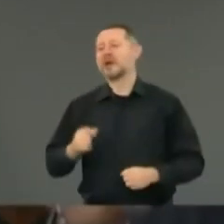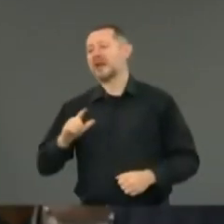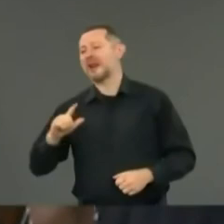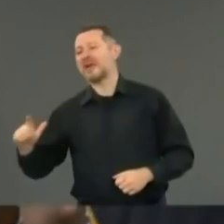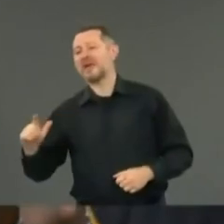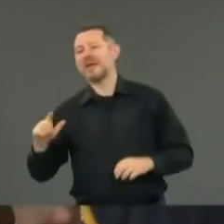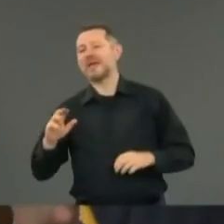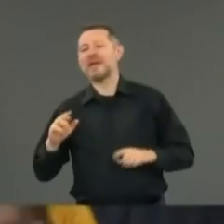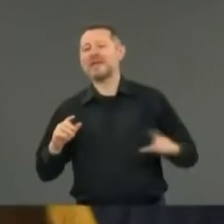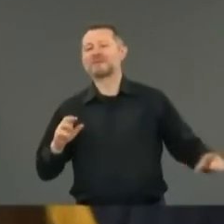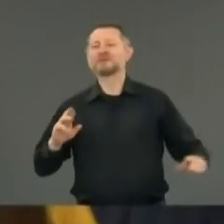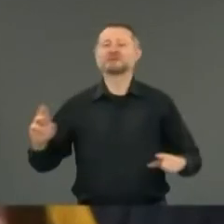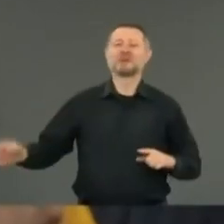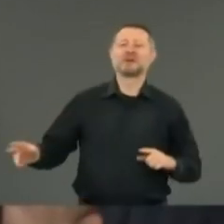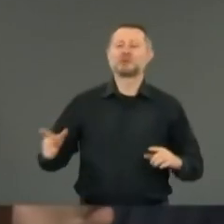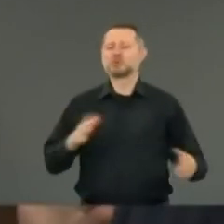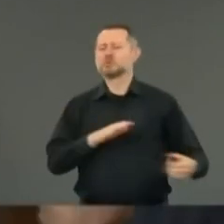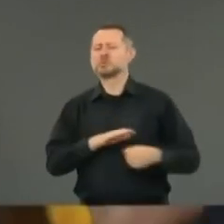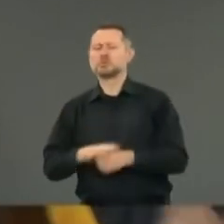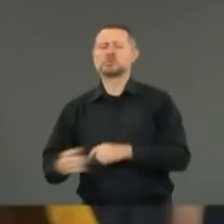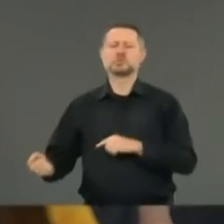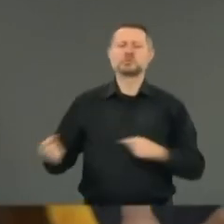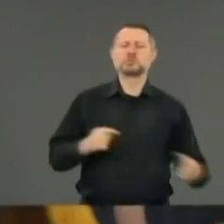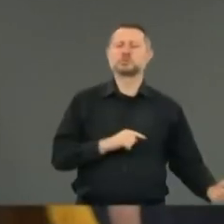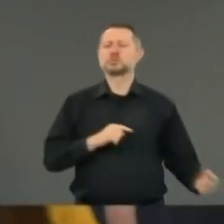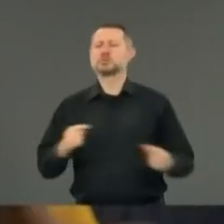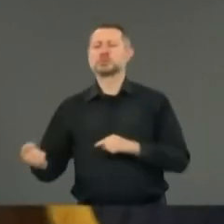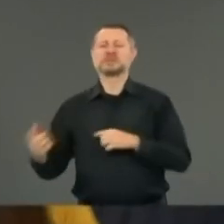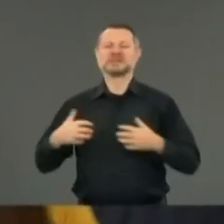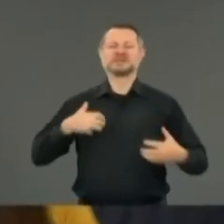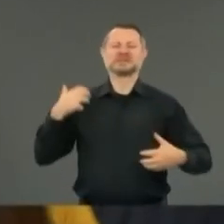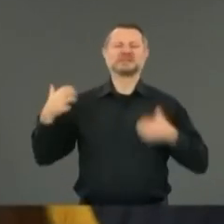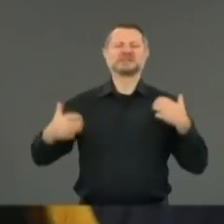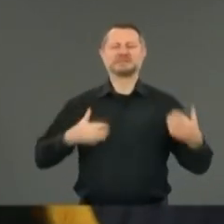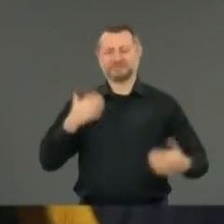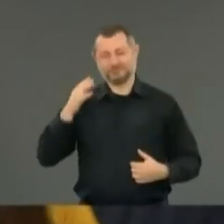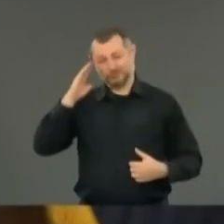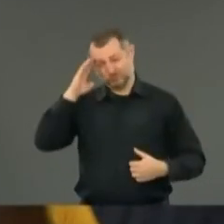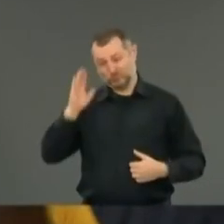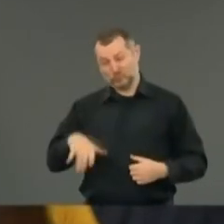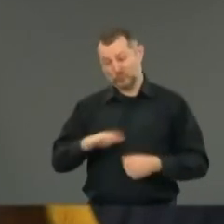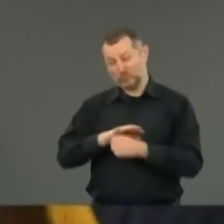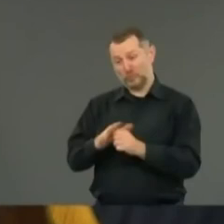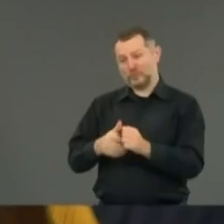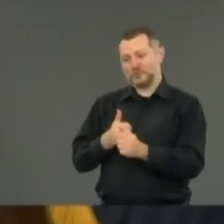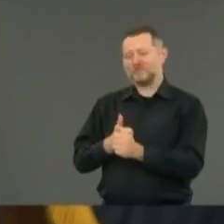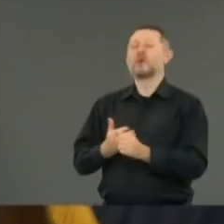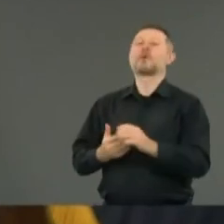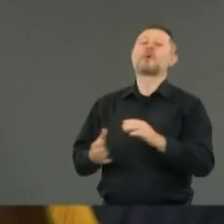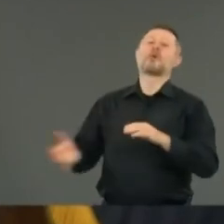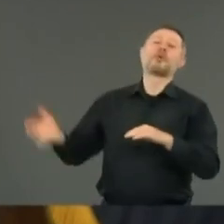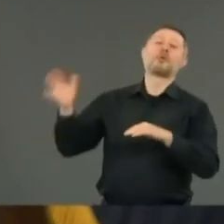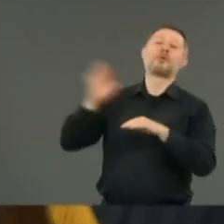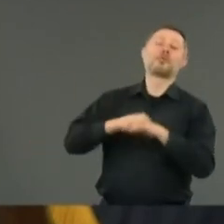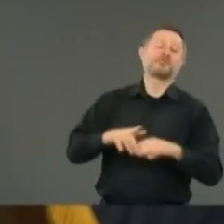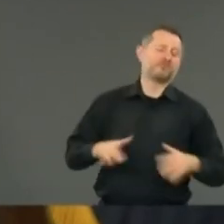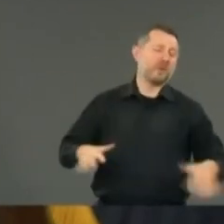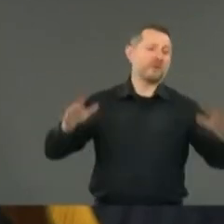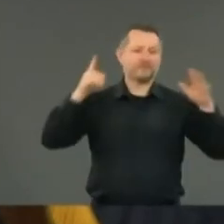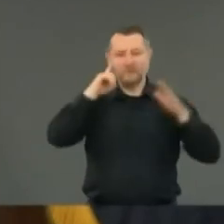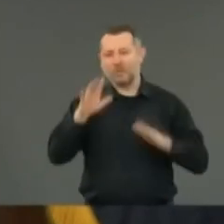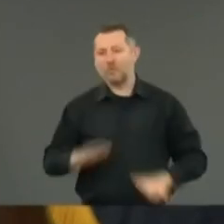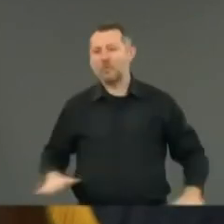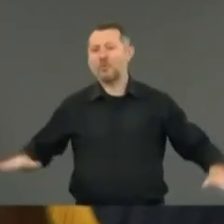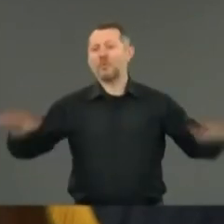tension, high frustration, coronavirus increases the anxiety for everyone, increases